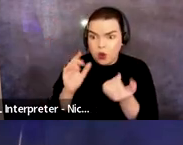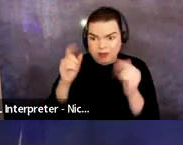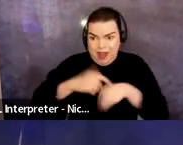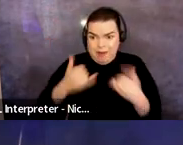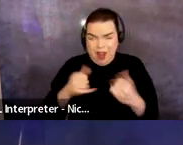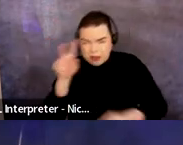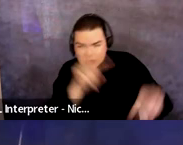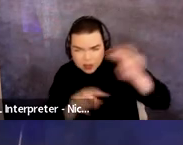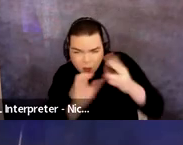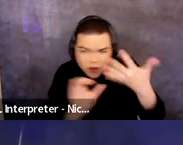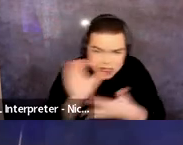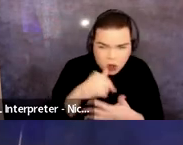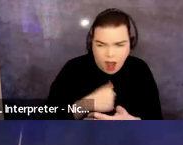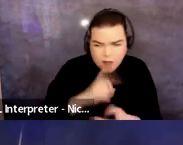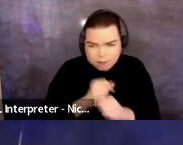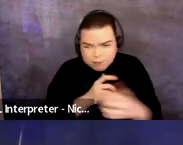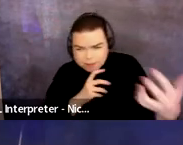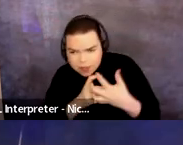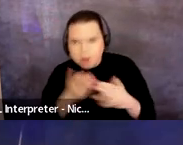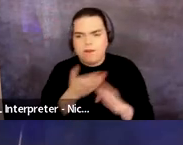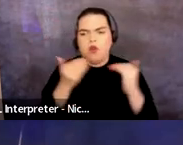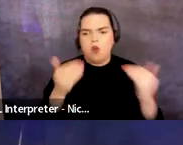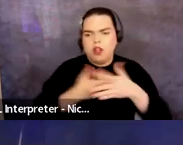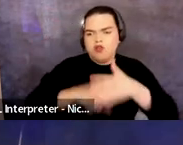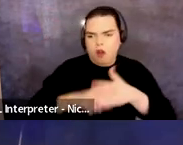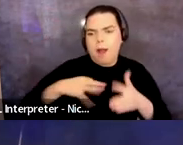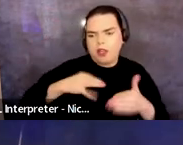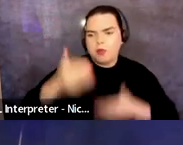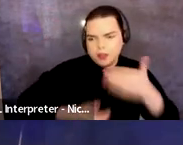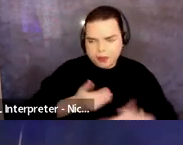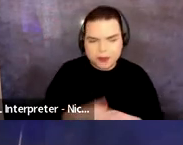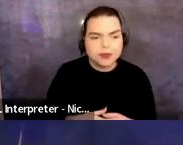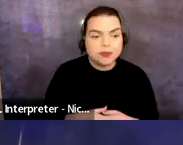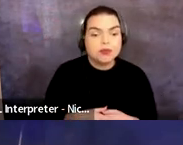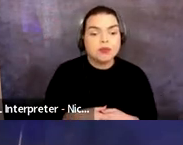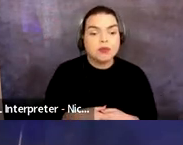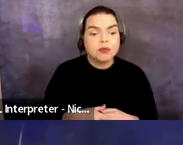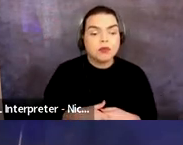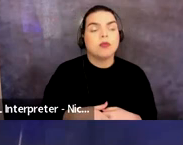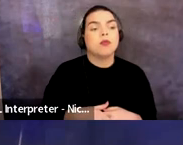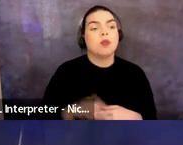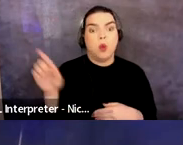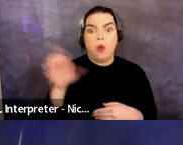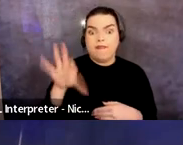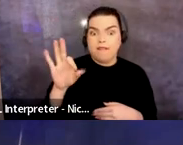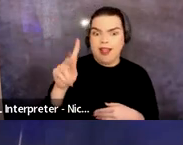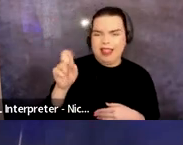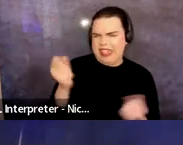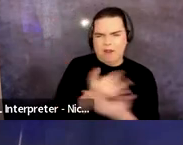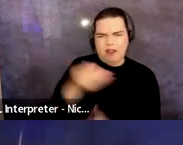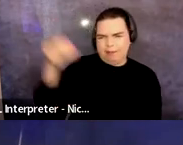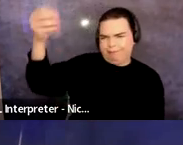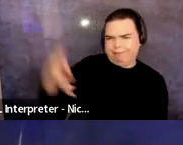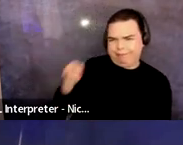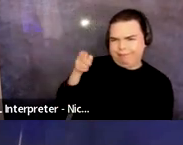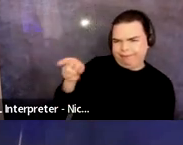before you start an application. From here all the relevant links will be on the right. In addition to accessing